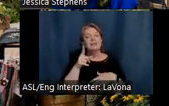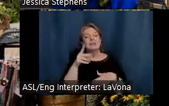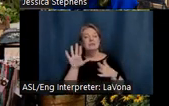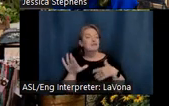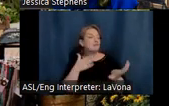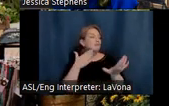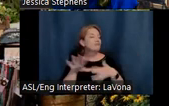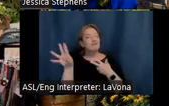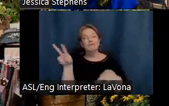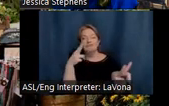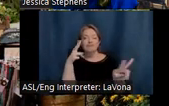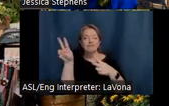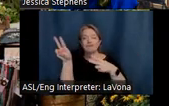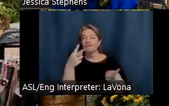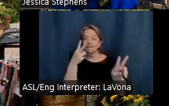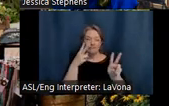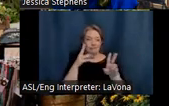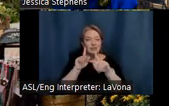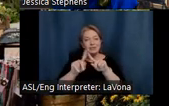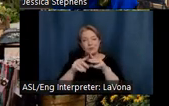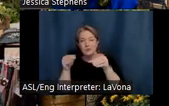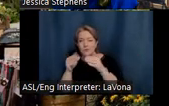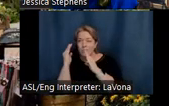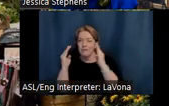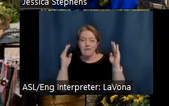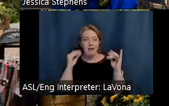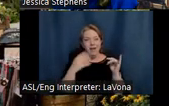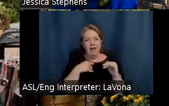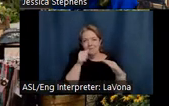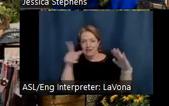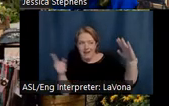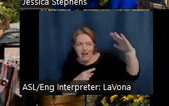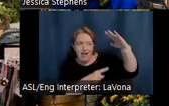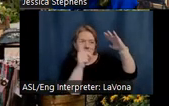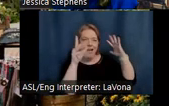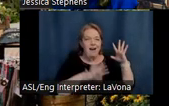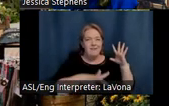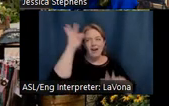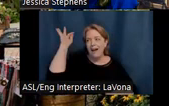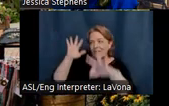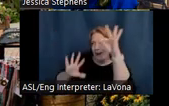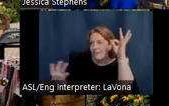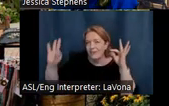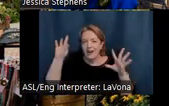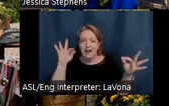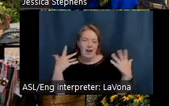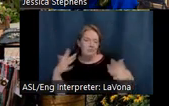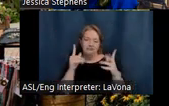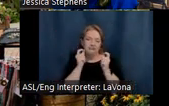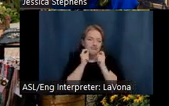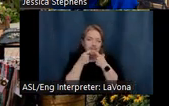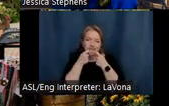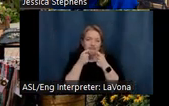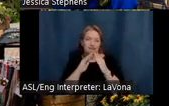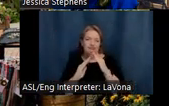Full of alleyways and secret hideaways and hidden gems, there is new treasure to discover around every corner. Make